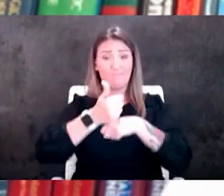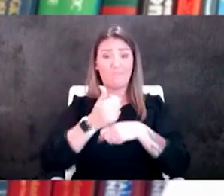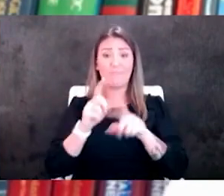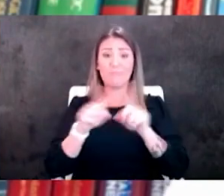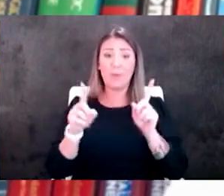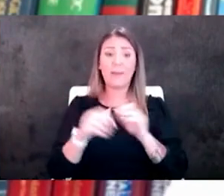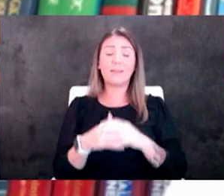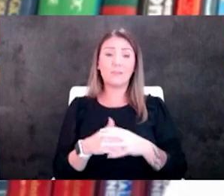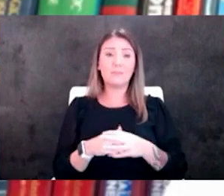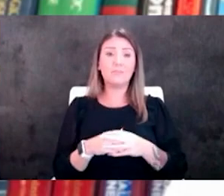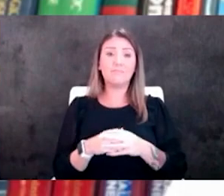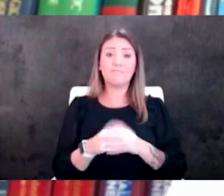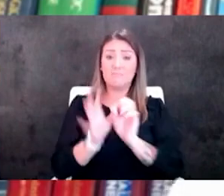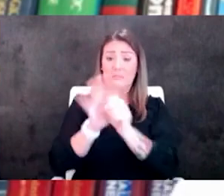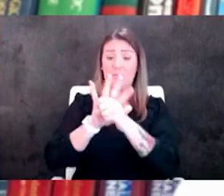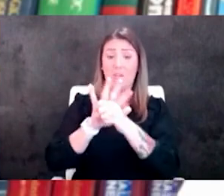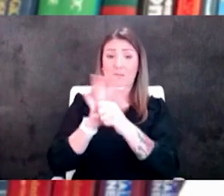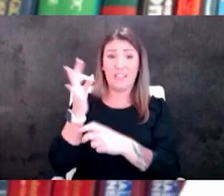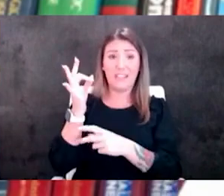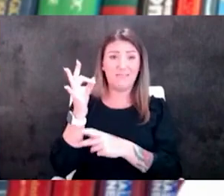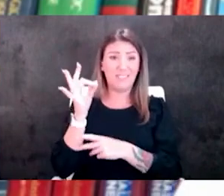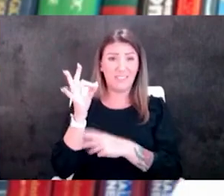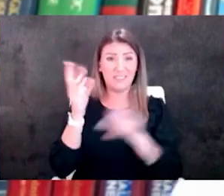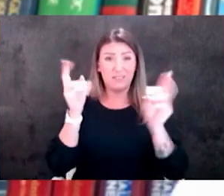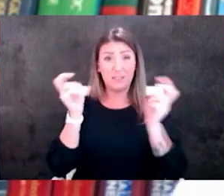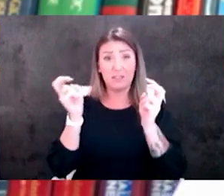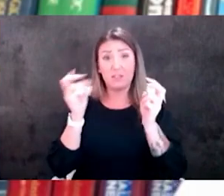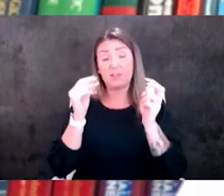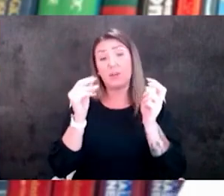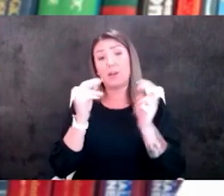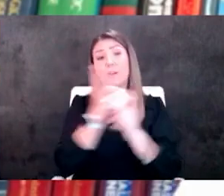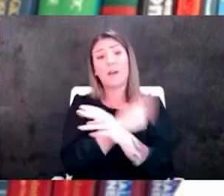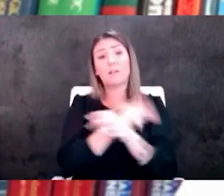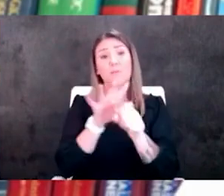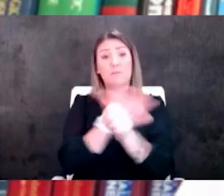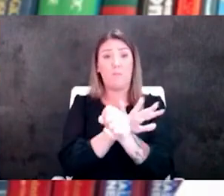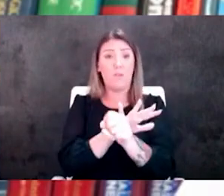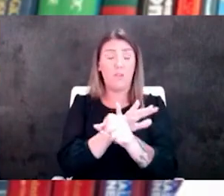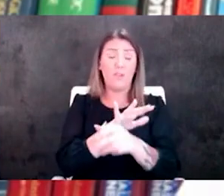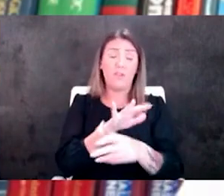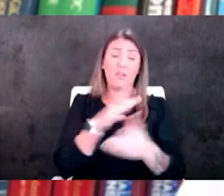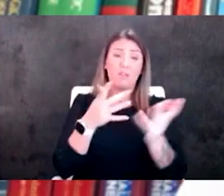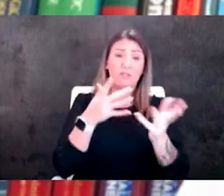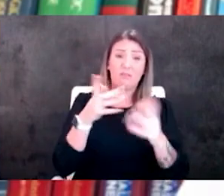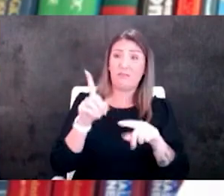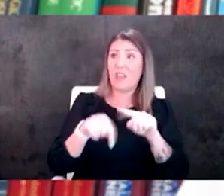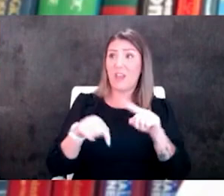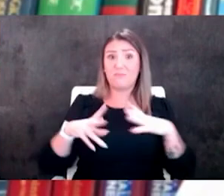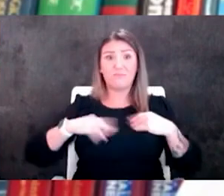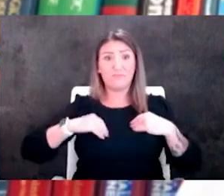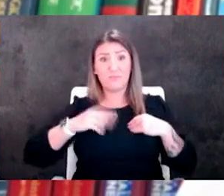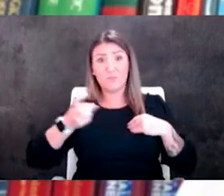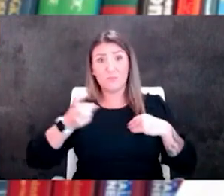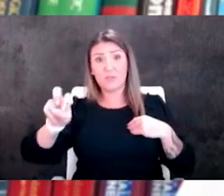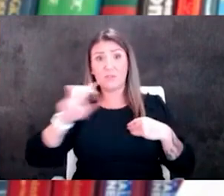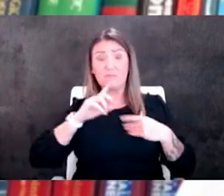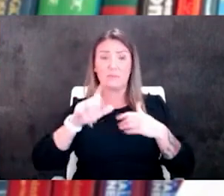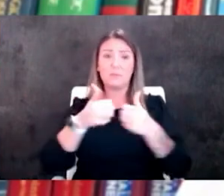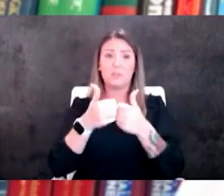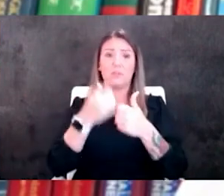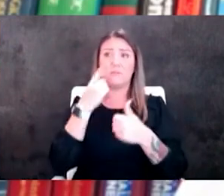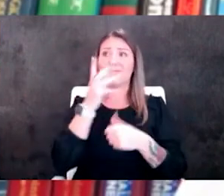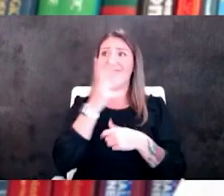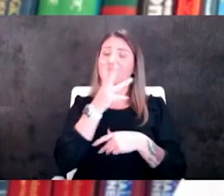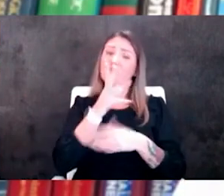the covet issues and the hospitals being full and not being able to accept transfers has been really a challenge for rural